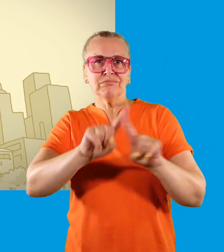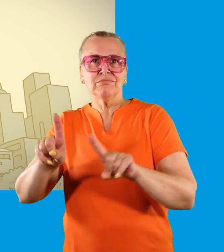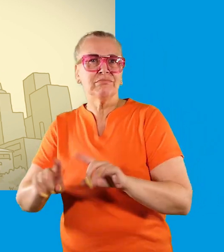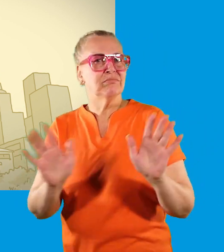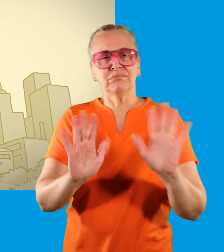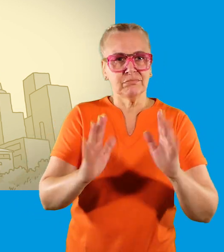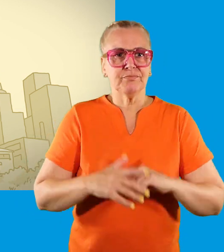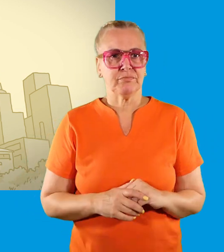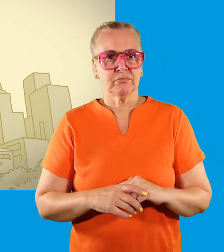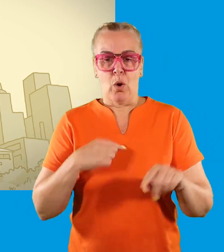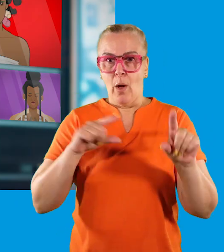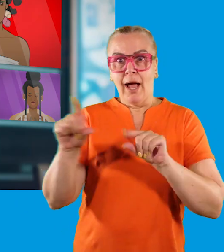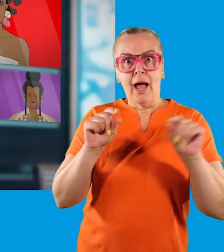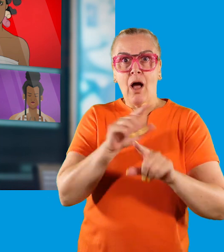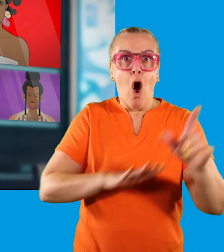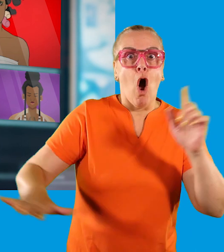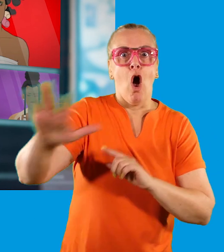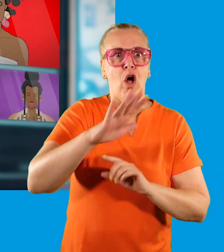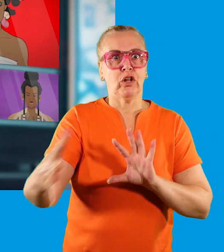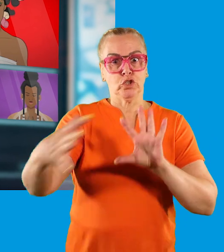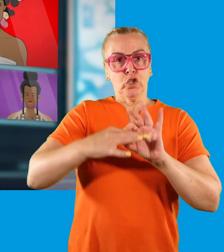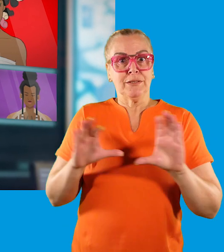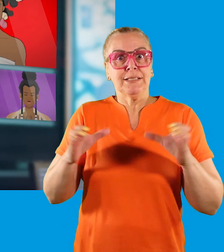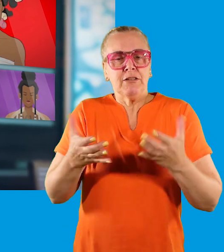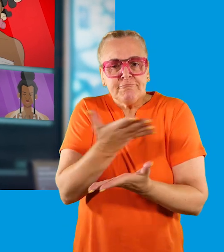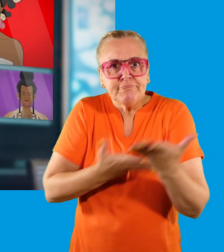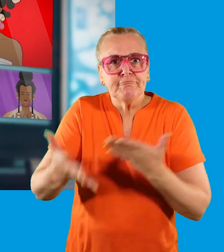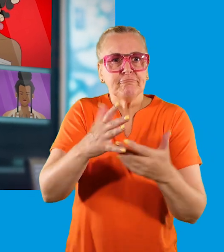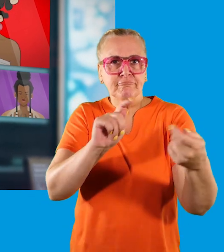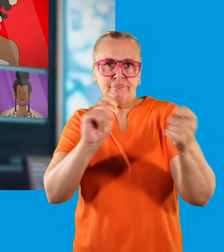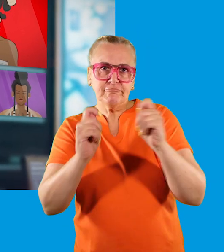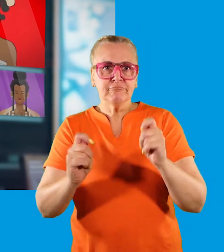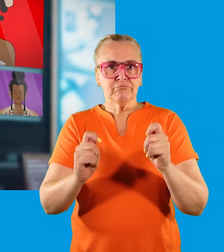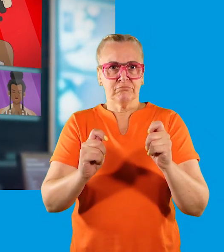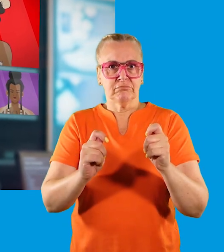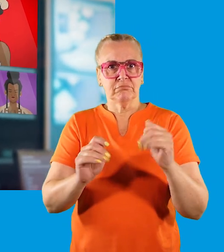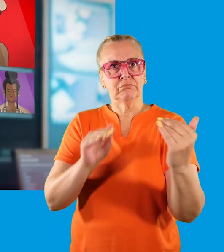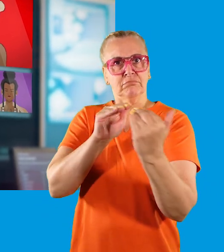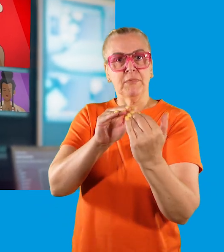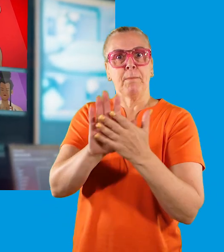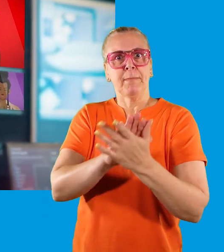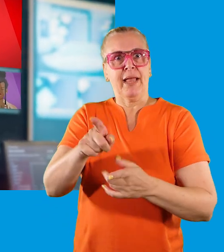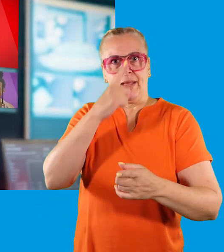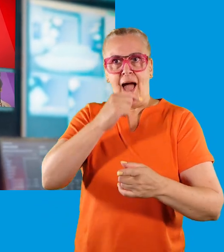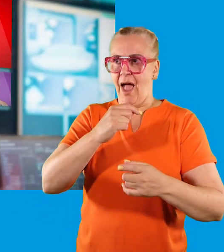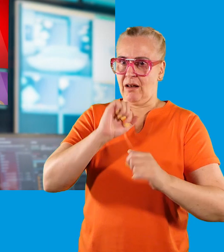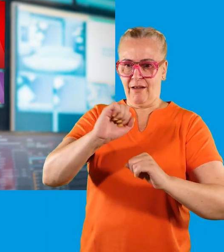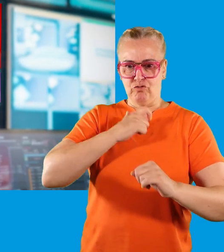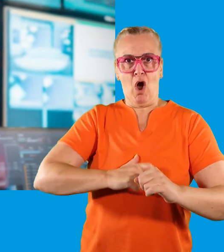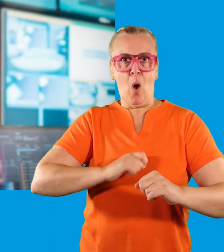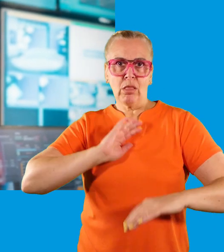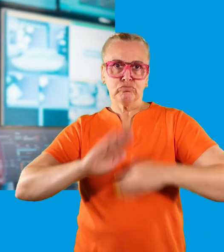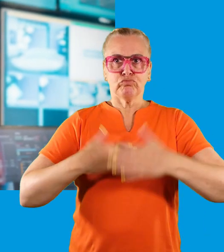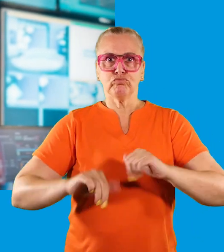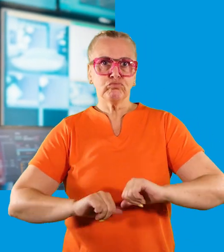or impairments. We invite everyone who joins the team to discuss any adjustment needs they may have to fulfil their